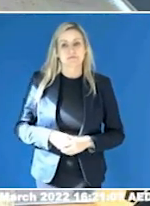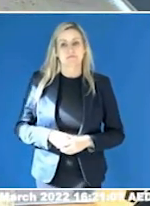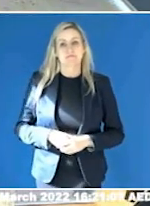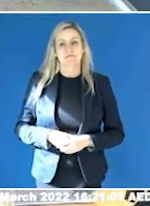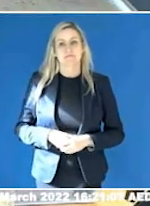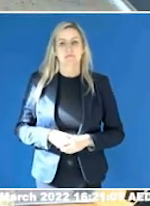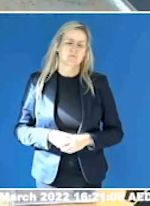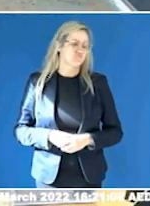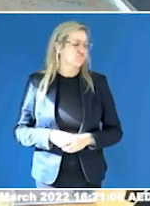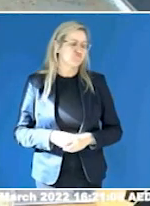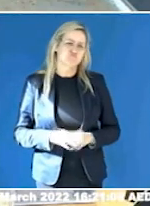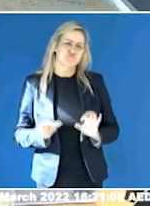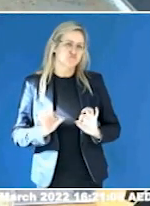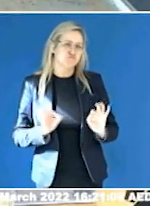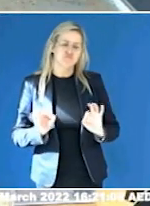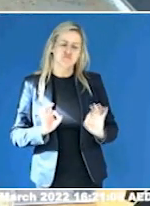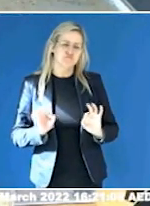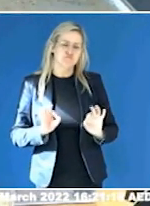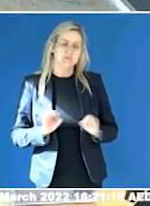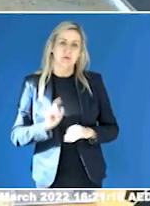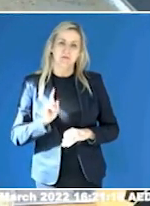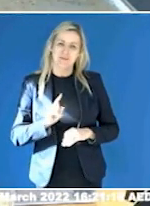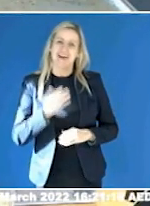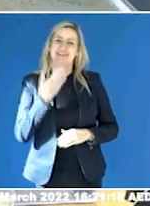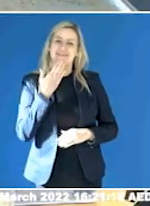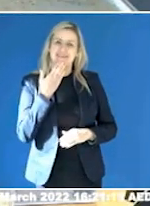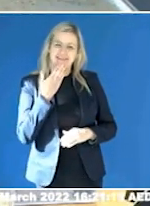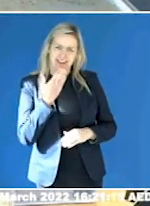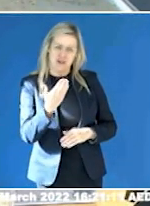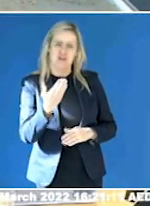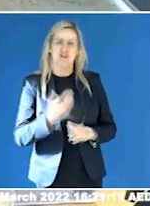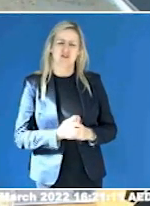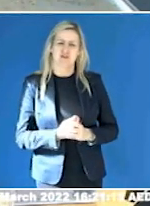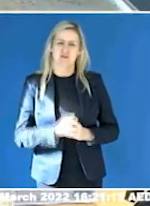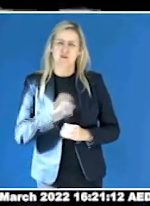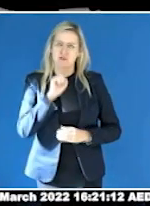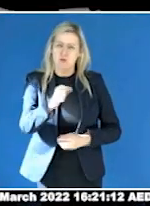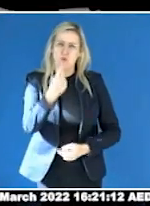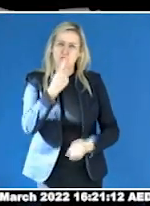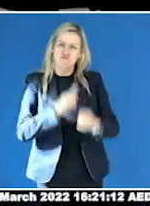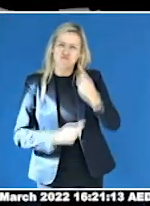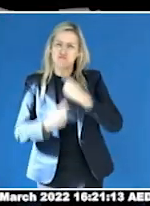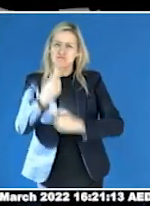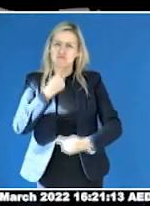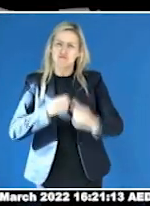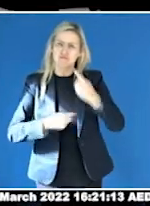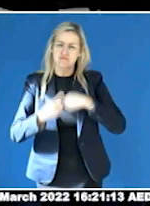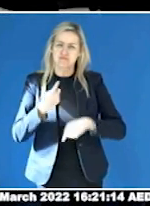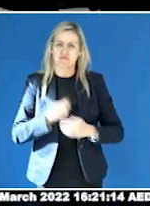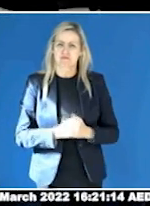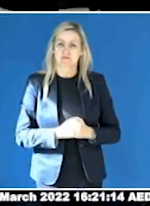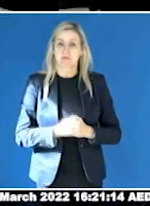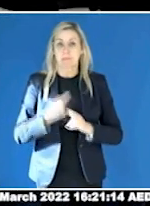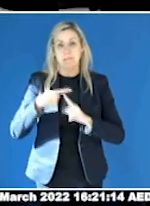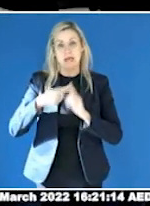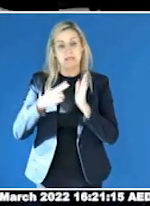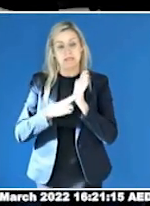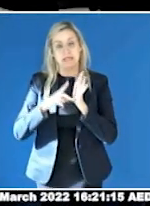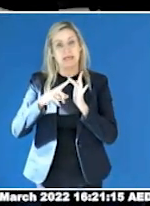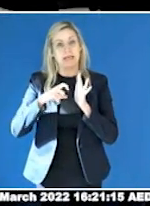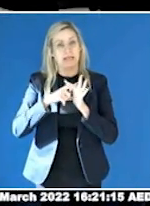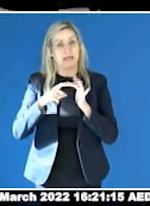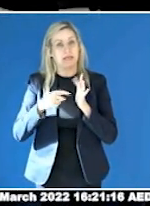No, I don't have any questions, but I would like to thank you for the evidence that you've provided today as well as Nikita. It's been